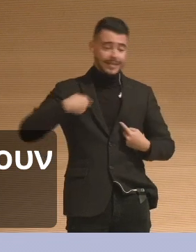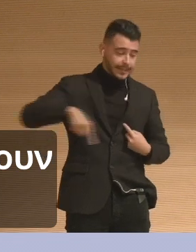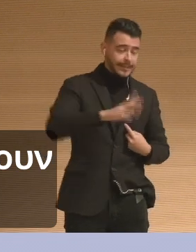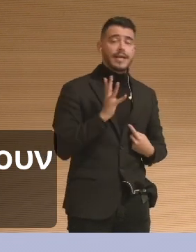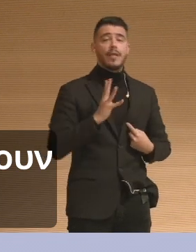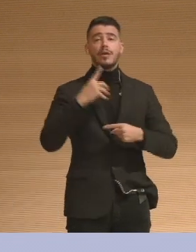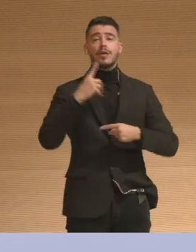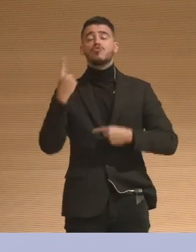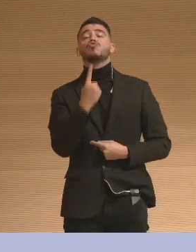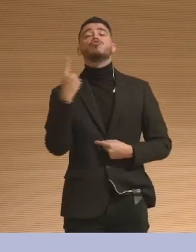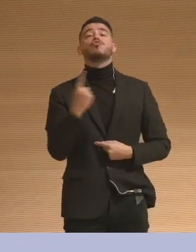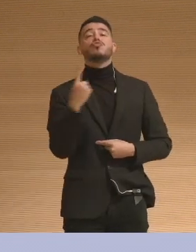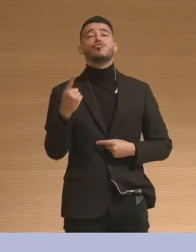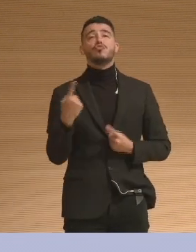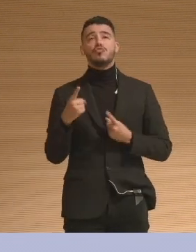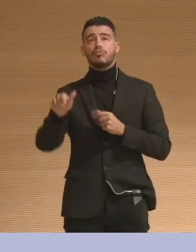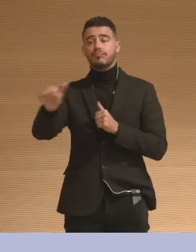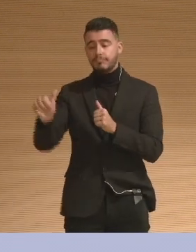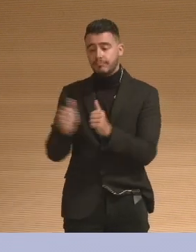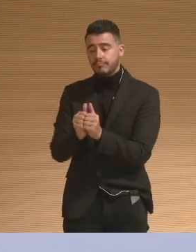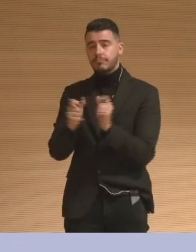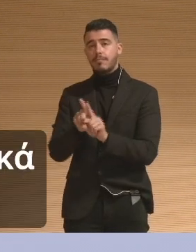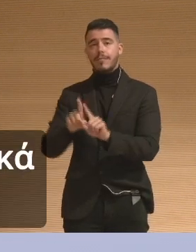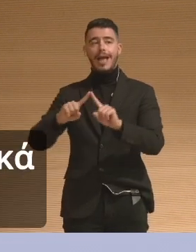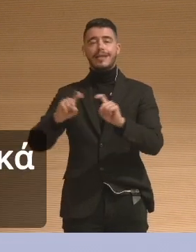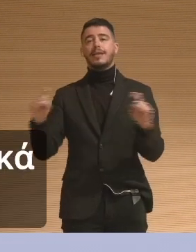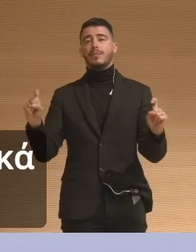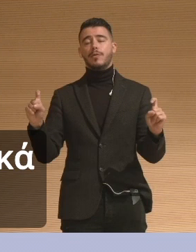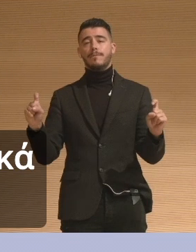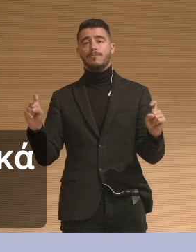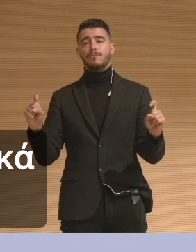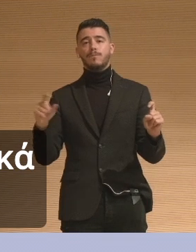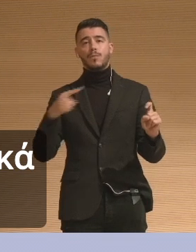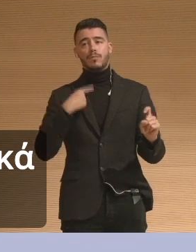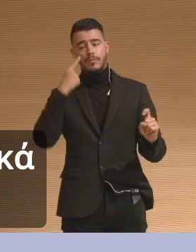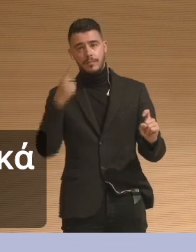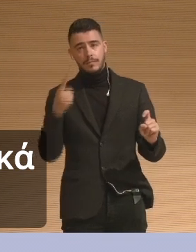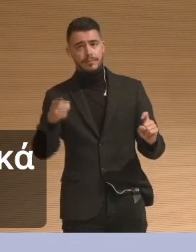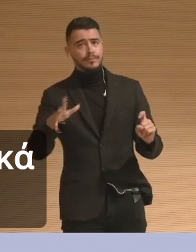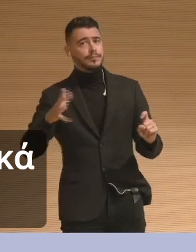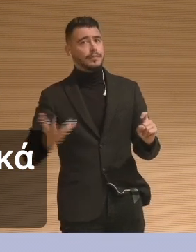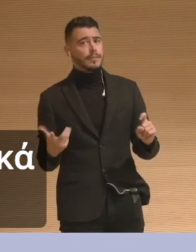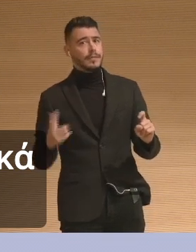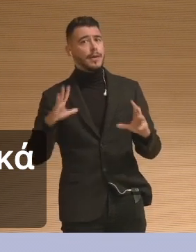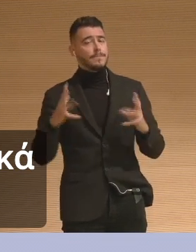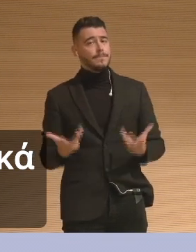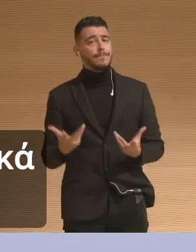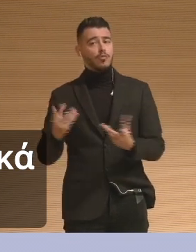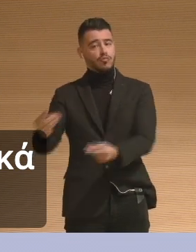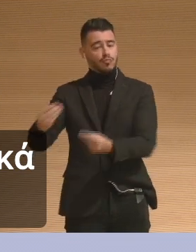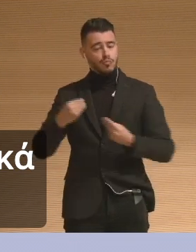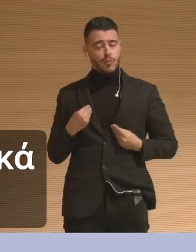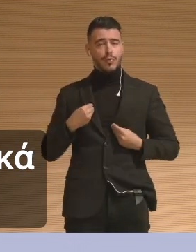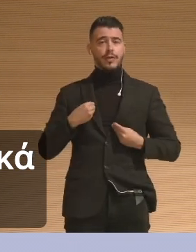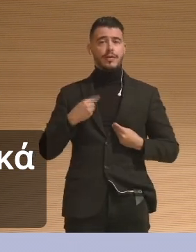therapeutic, healthful, and healing outcomes. And for the sake of just sharing with you specifically what am I talking